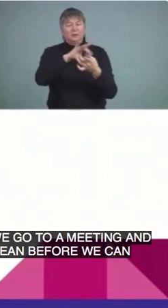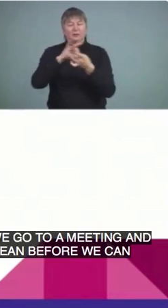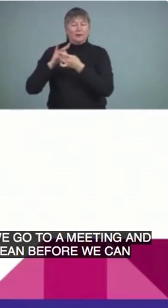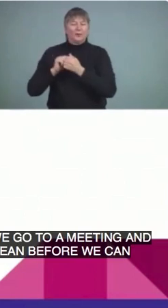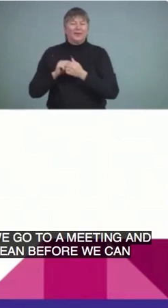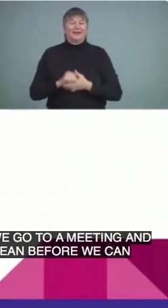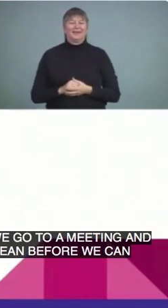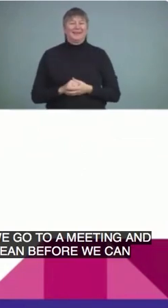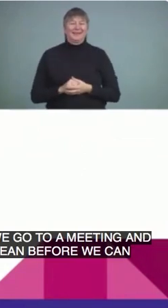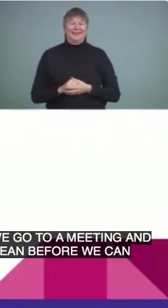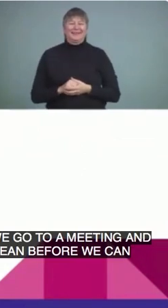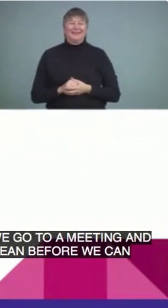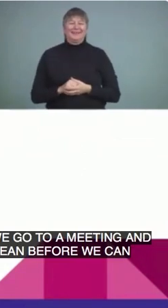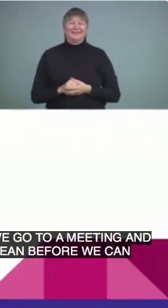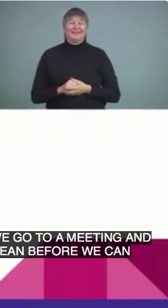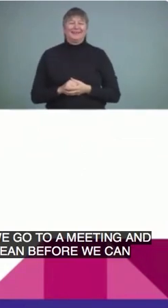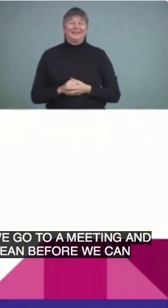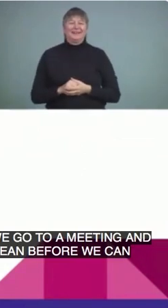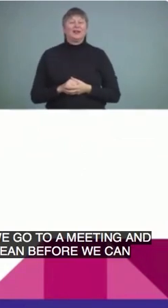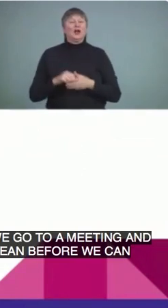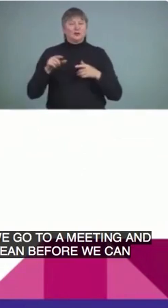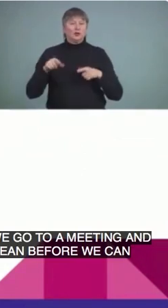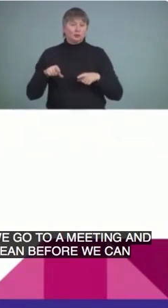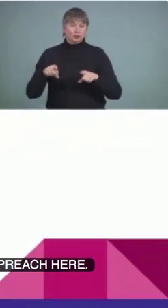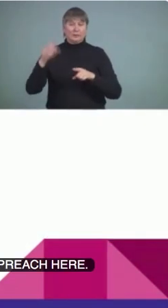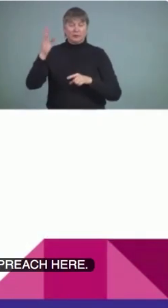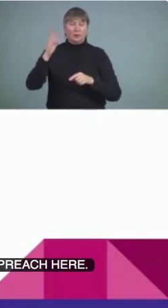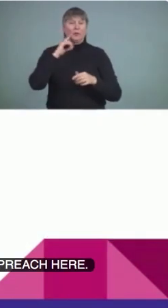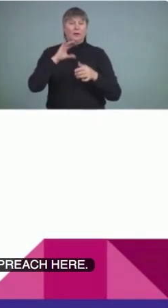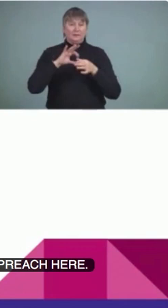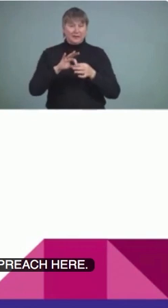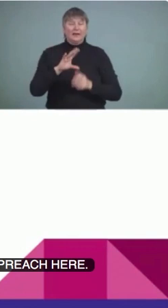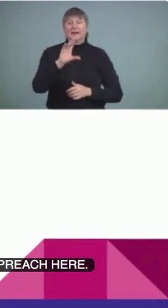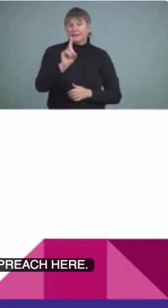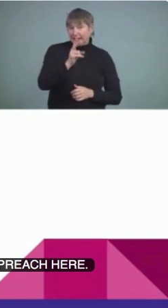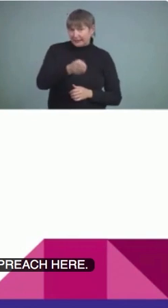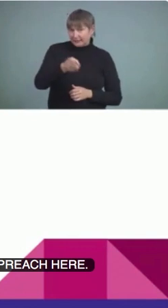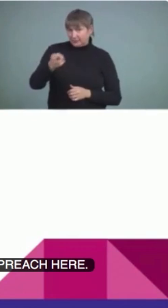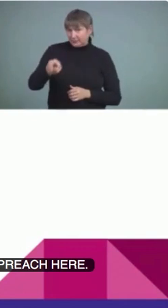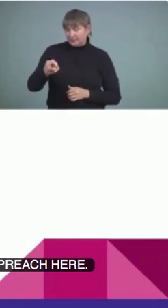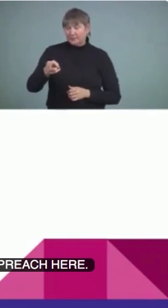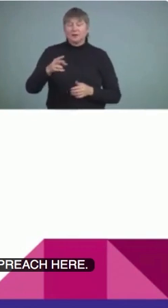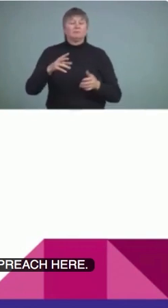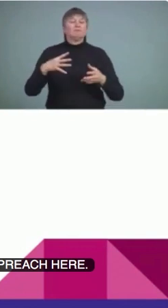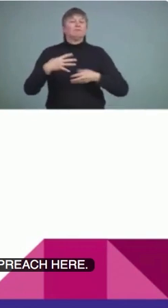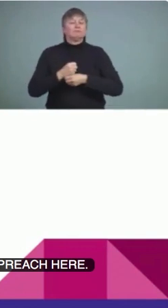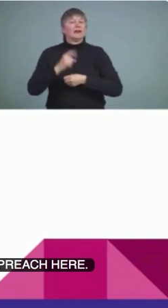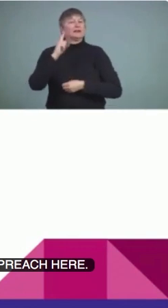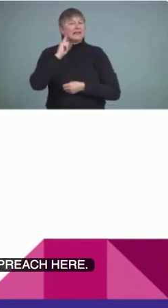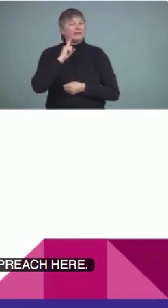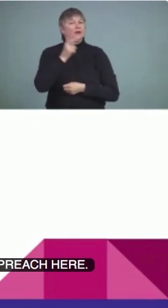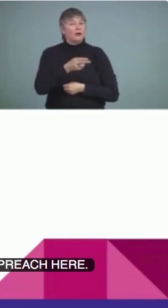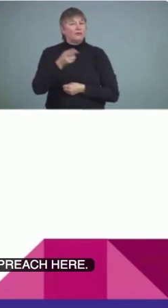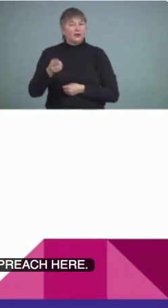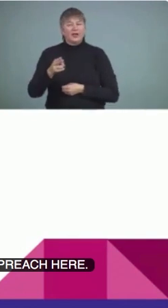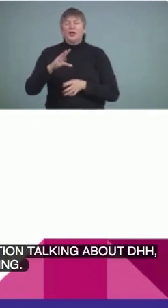here. So we're going to be throughout our presentation we're going to be talking about DHH and that means deaf and hard of hearing that